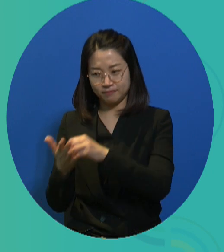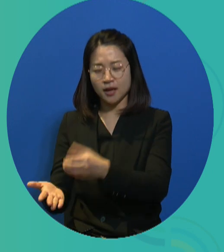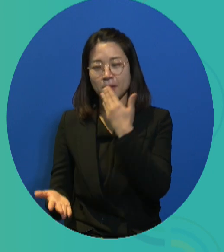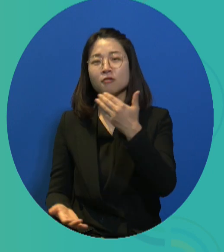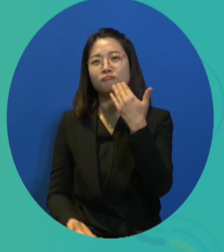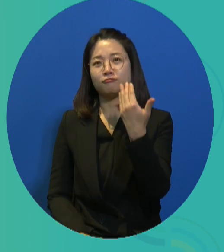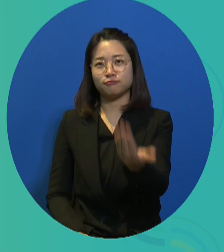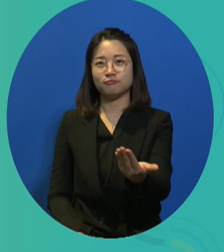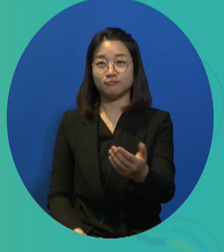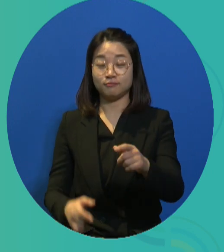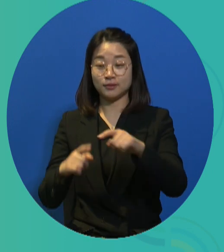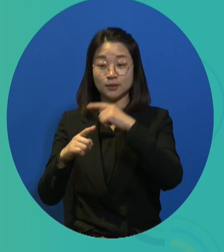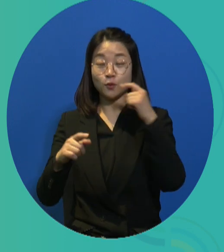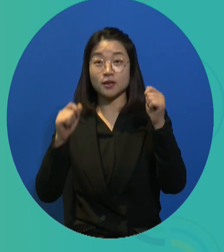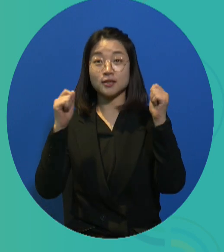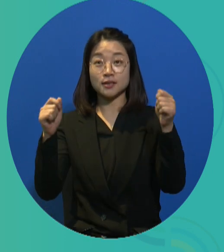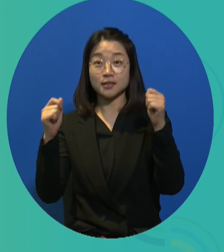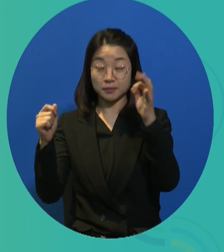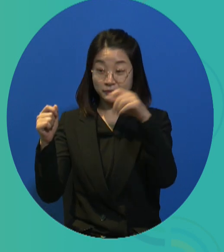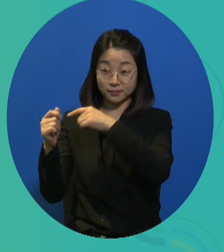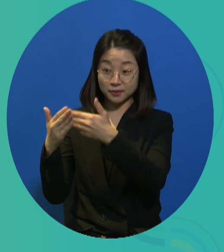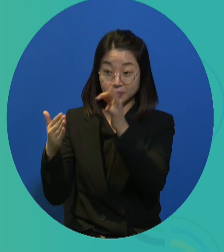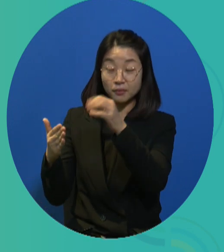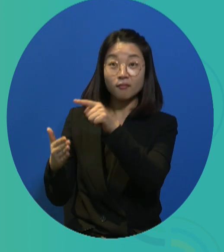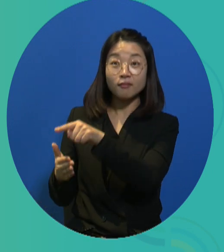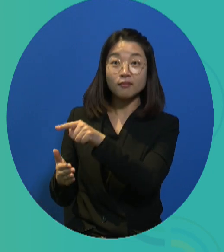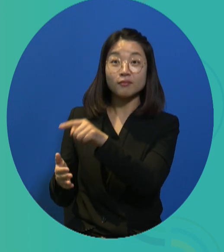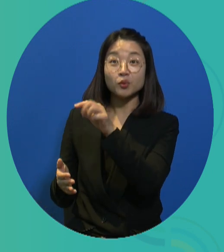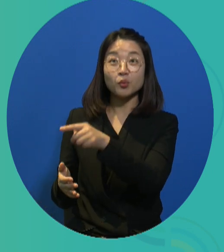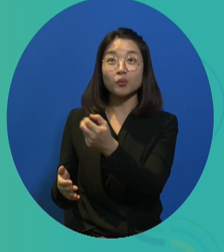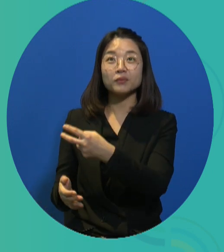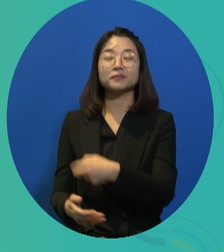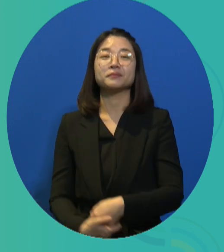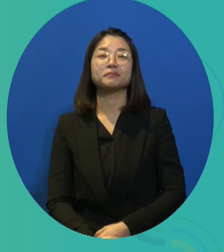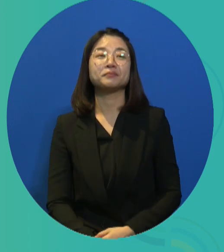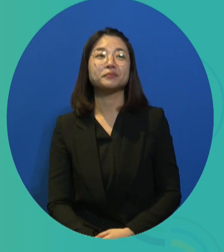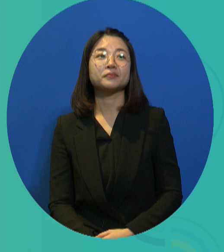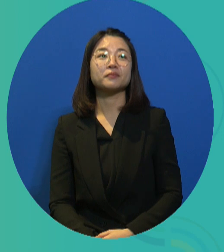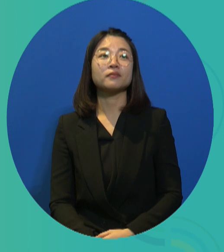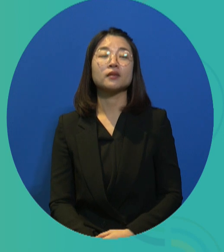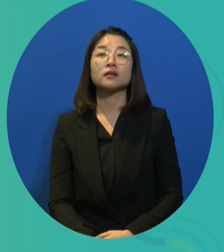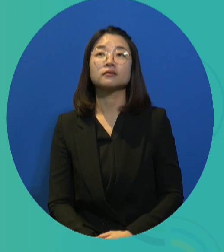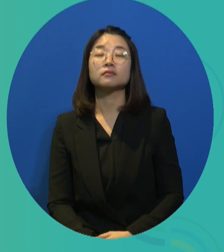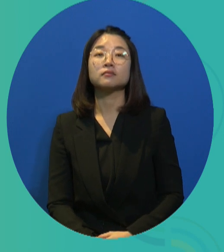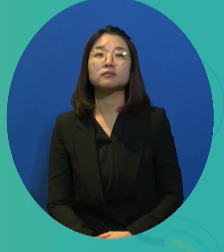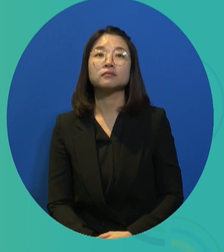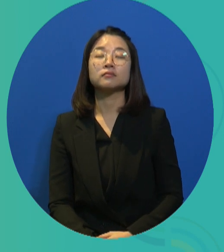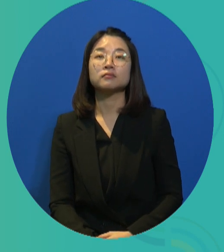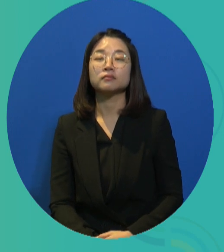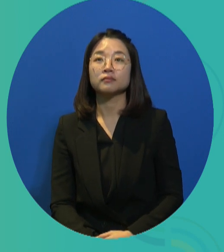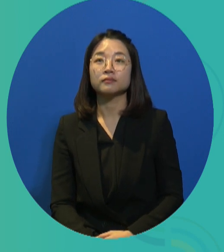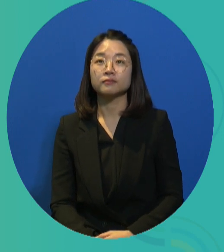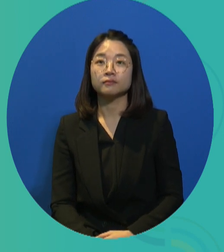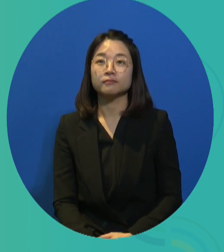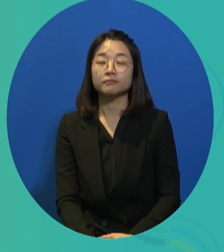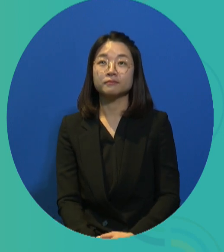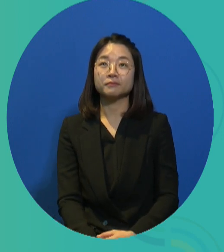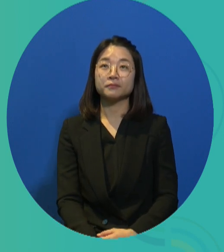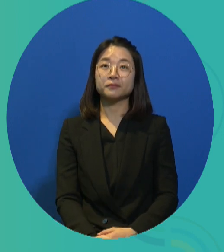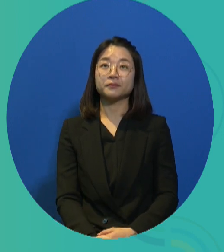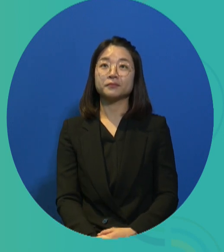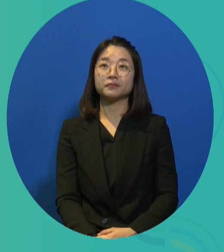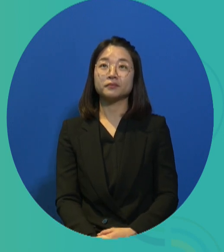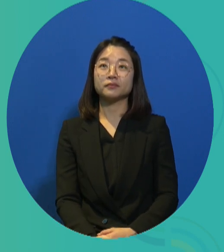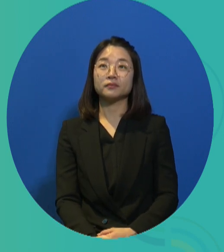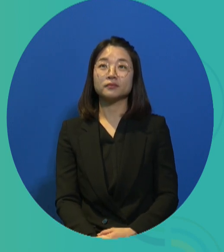said that she is going to guarantee jobs for everyone who wants to work in Korea. The job guarantee system.